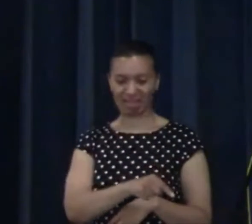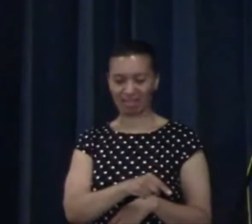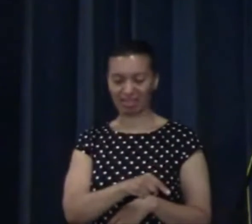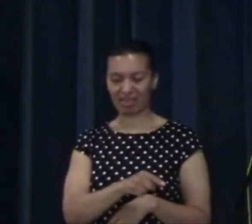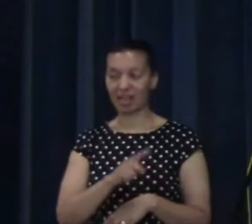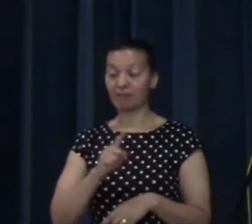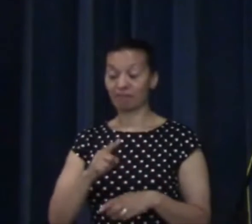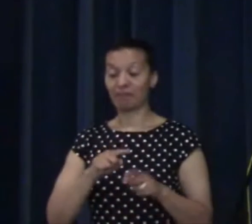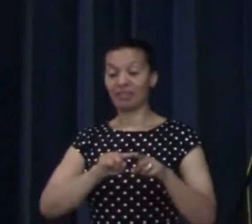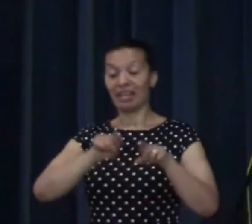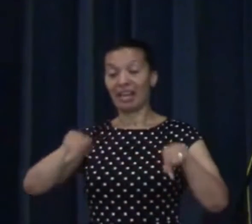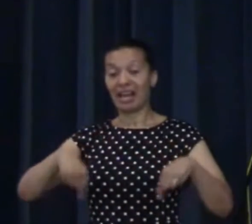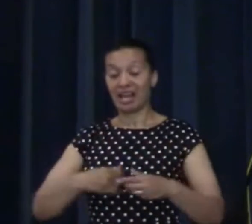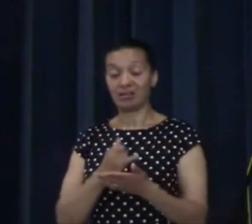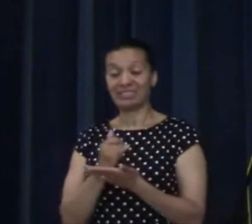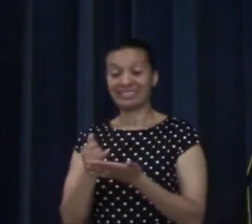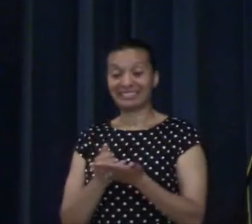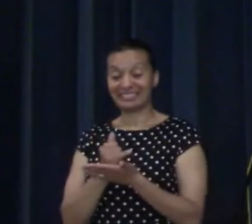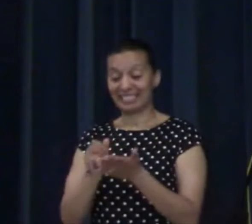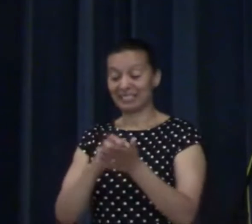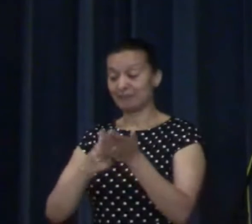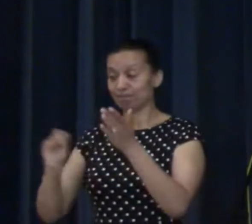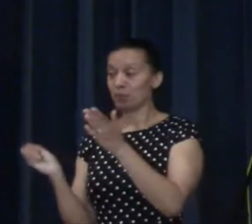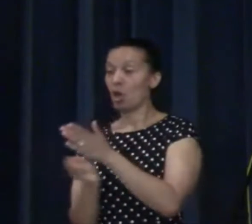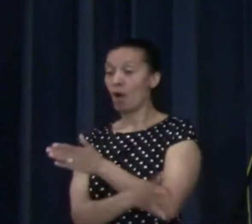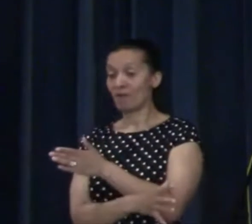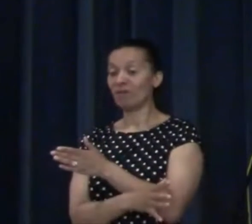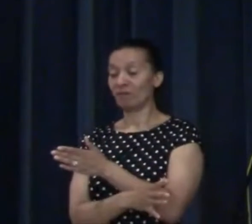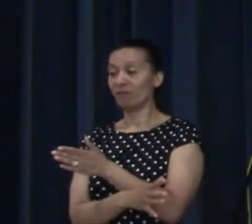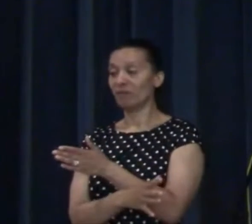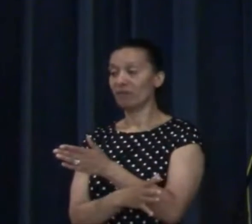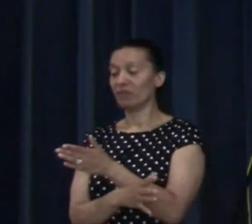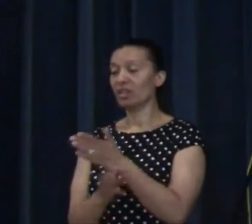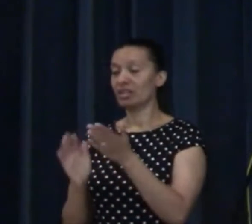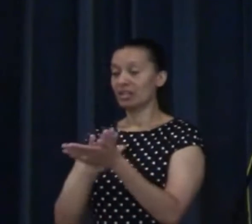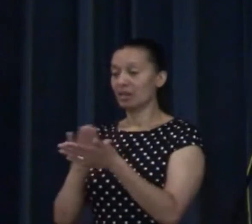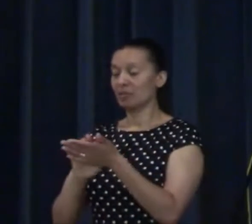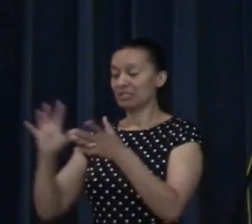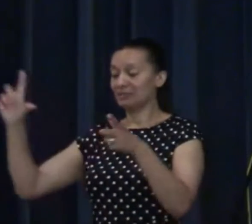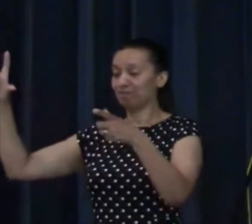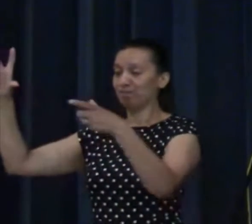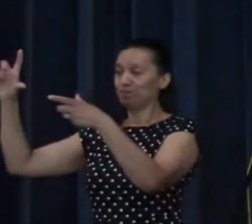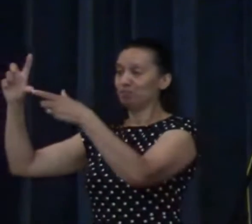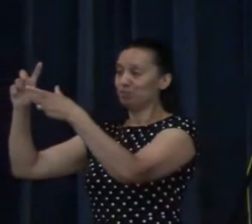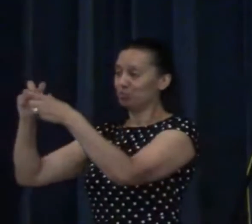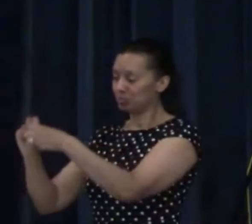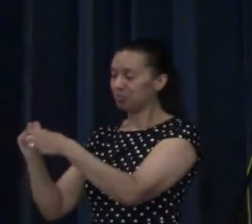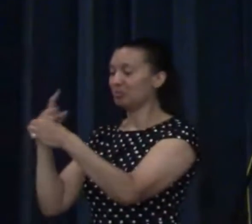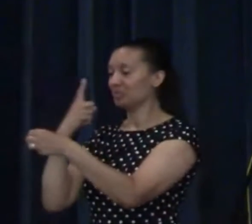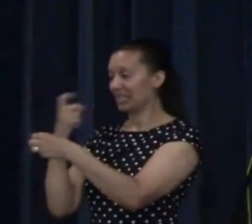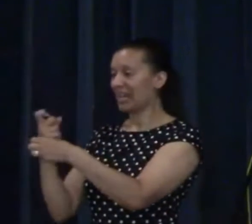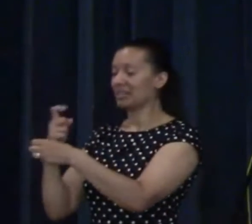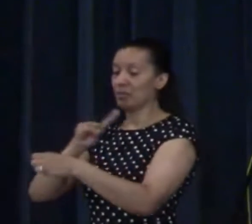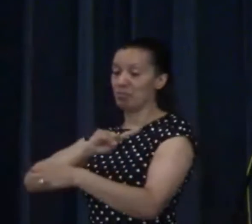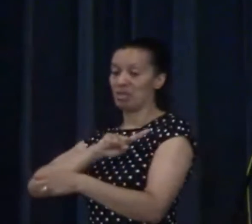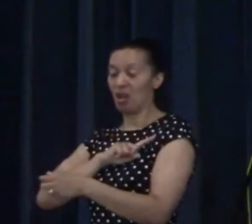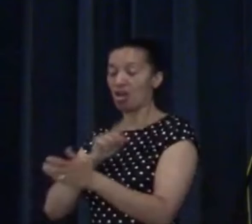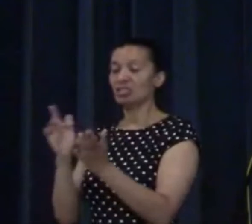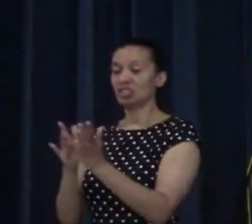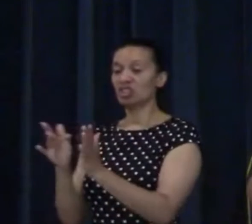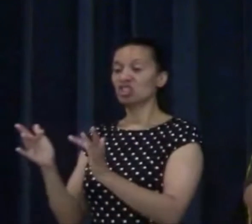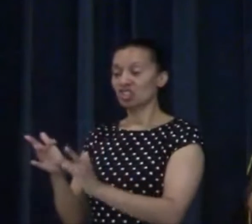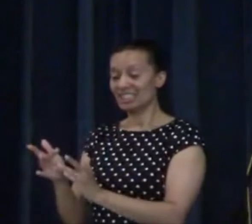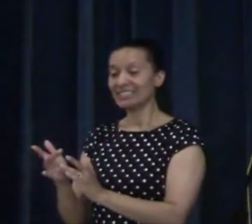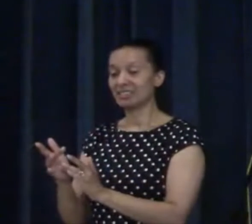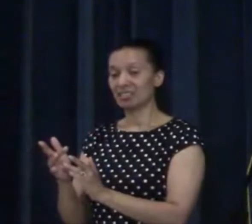Our sins will not be counted against us. That's God's plan. That's how we get reconciled to God, because Jesus